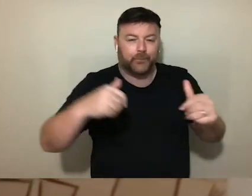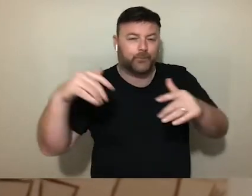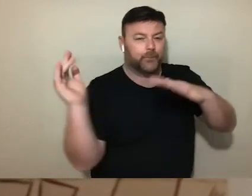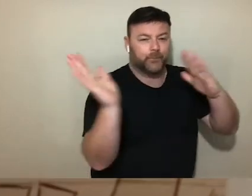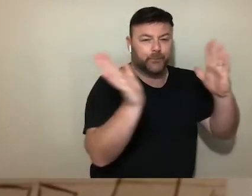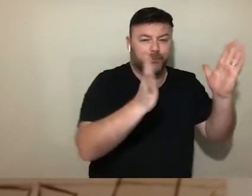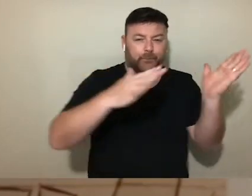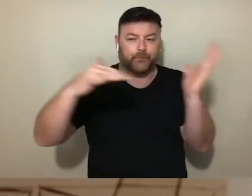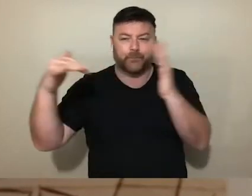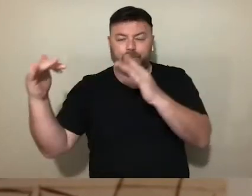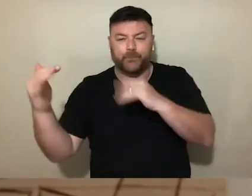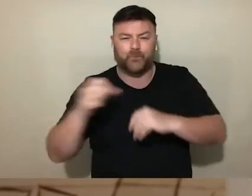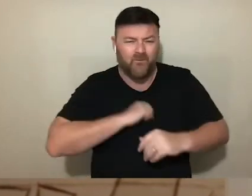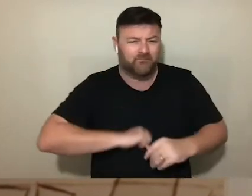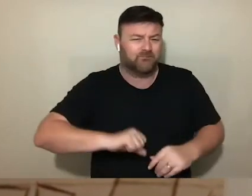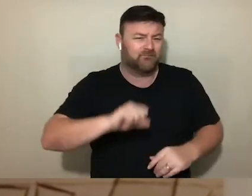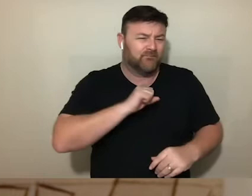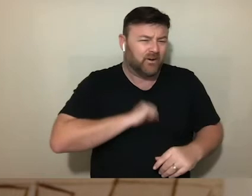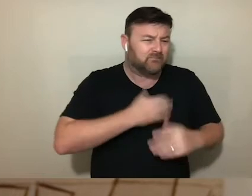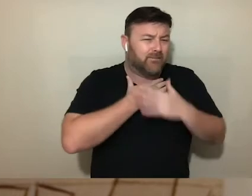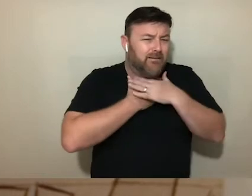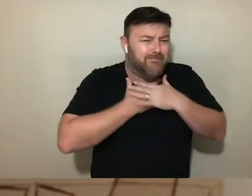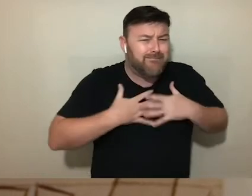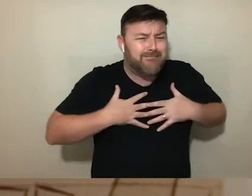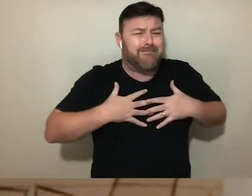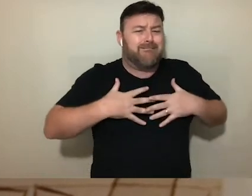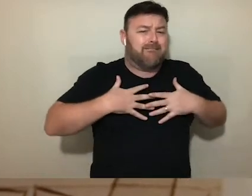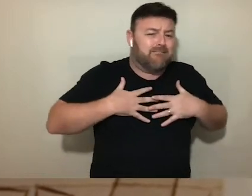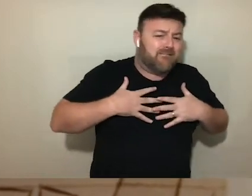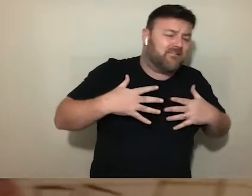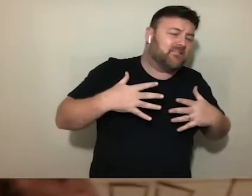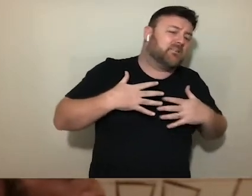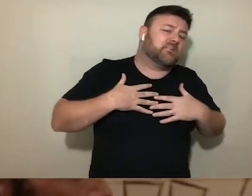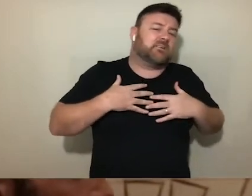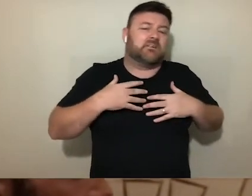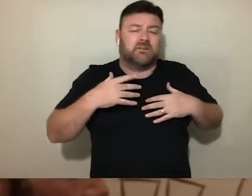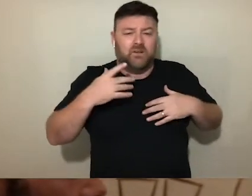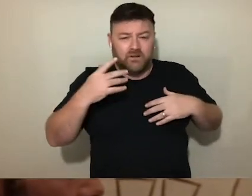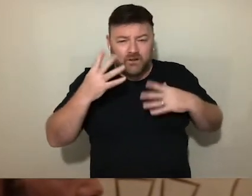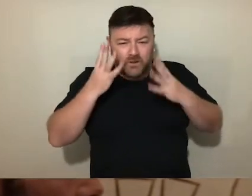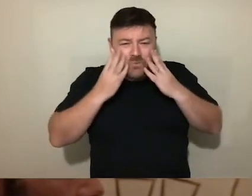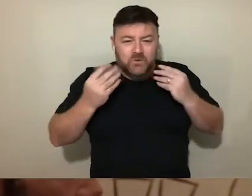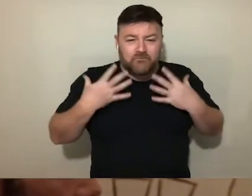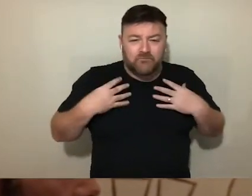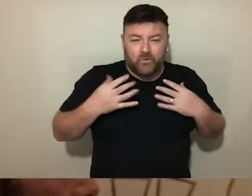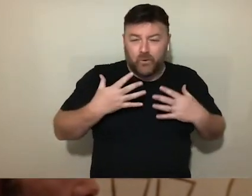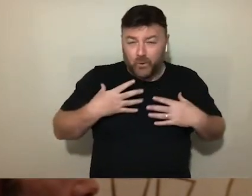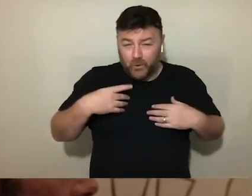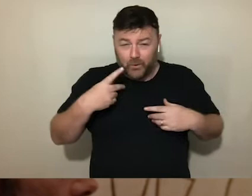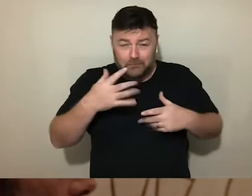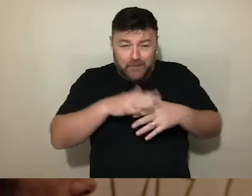Coughing, hacking, strangling to breathe. And soft fur faces are singed and bloodied.